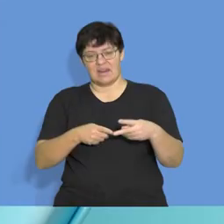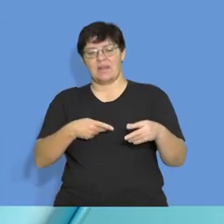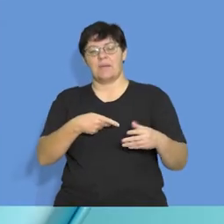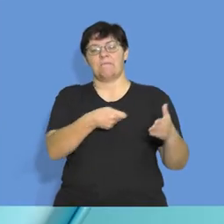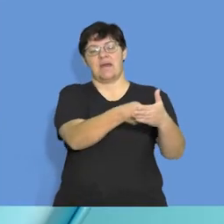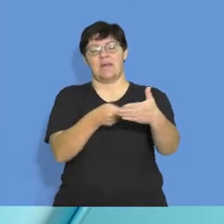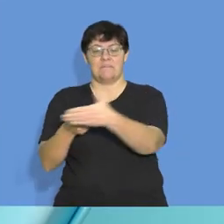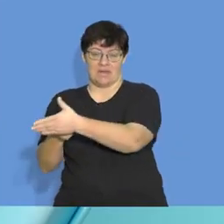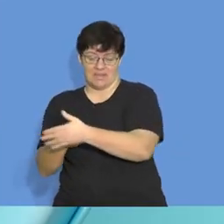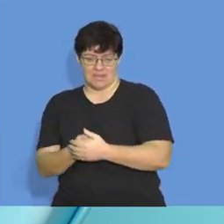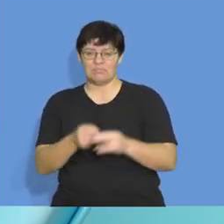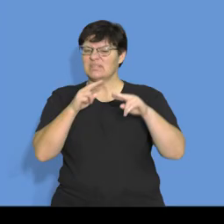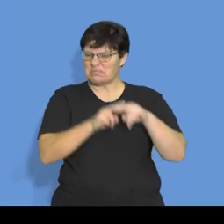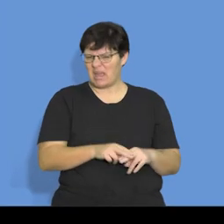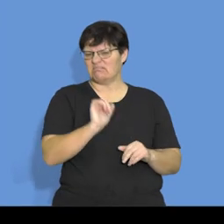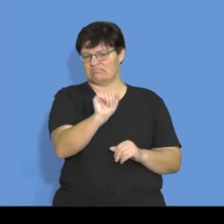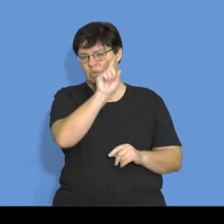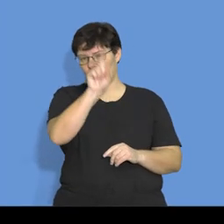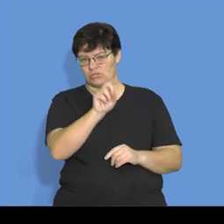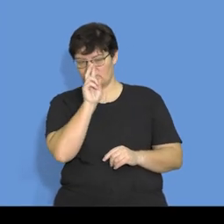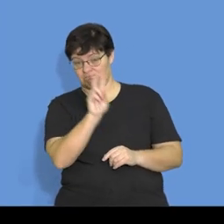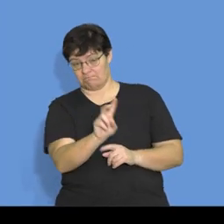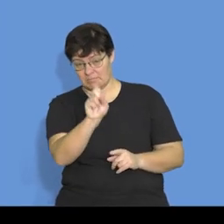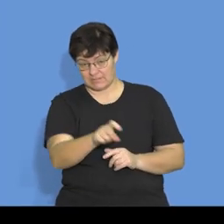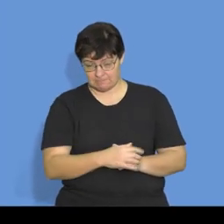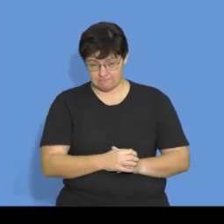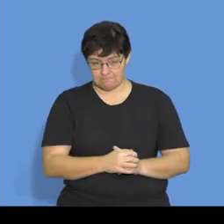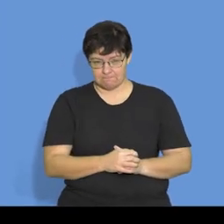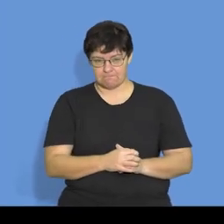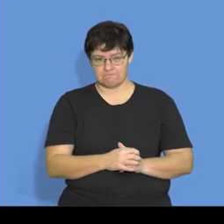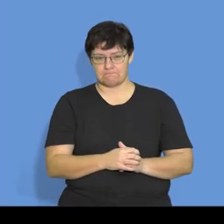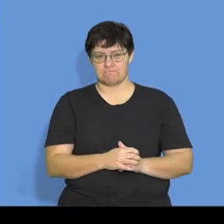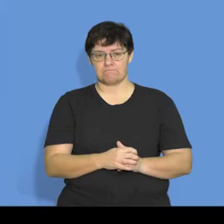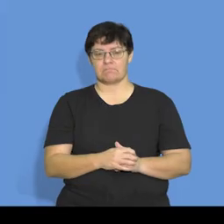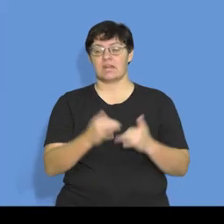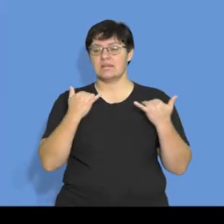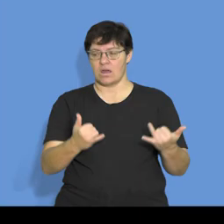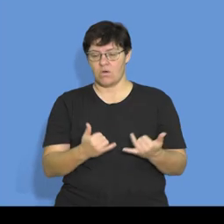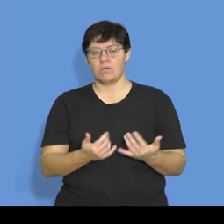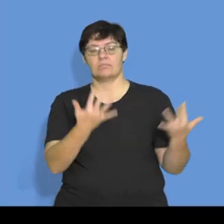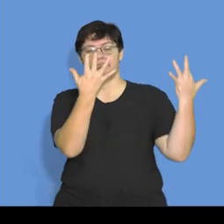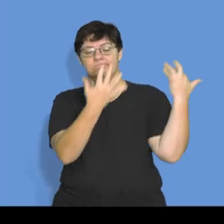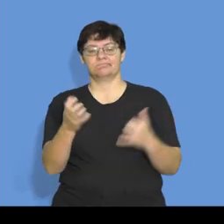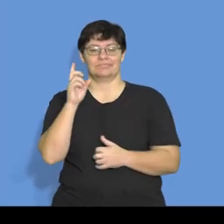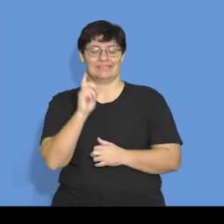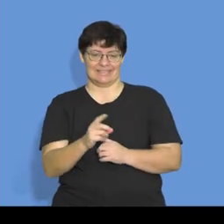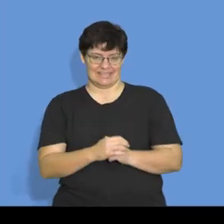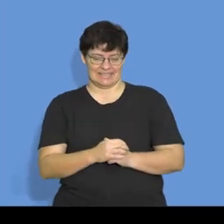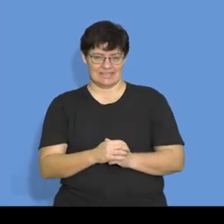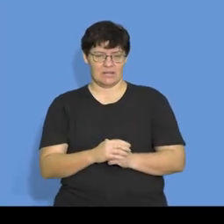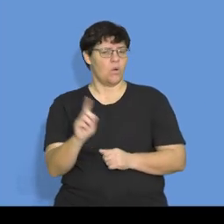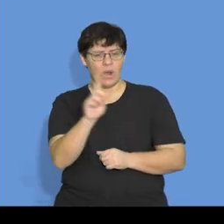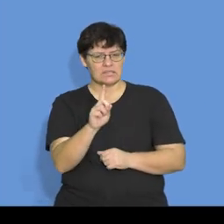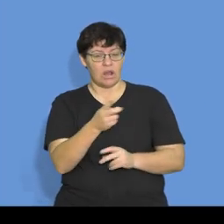depending on the question. Now, what do we have to calculate? We have to calculate D. And that is our interest on the